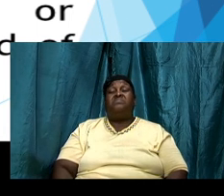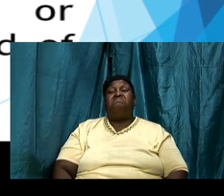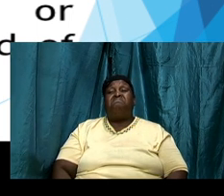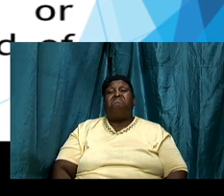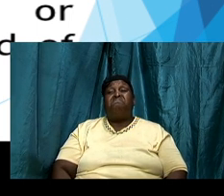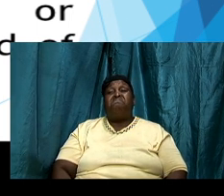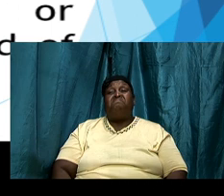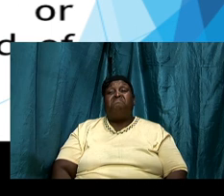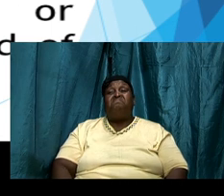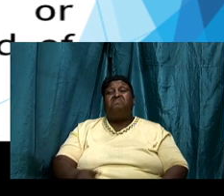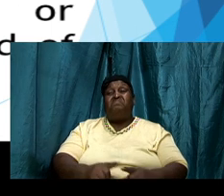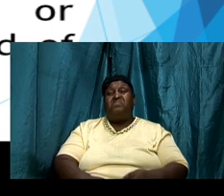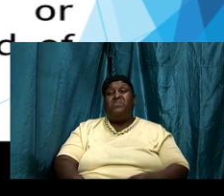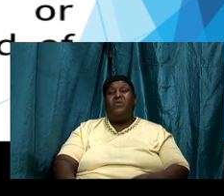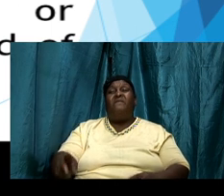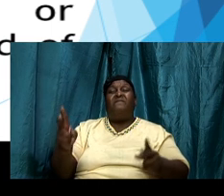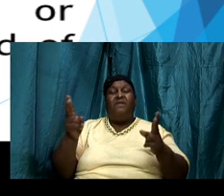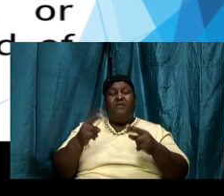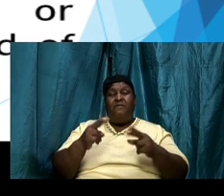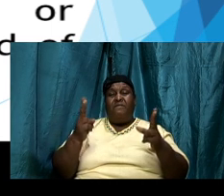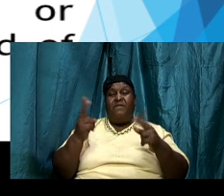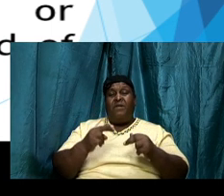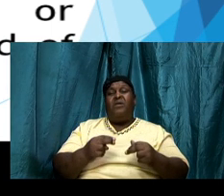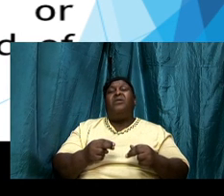to a very important